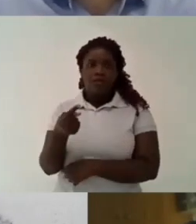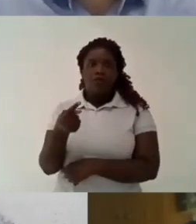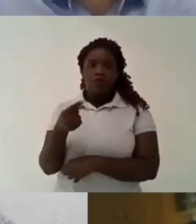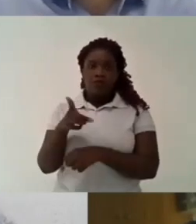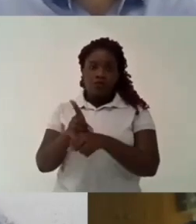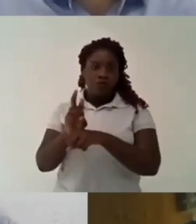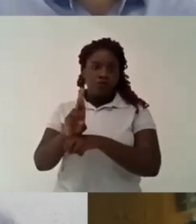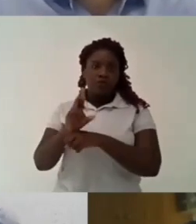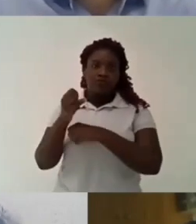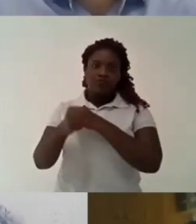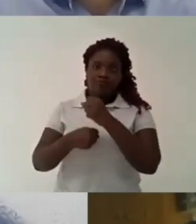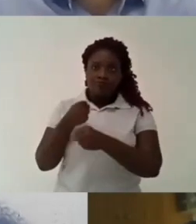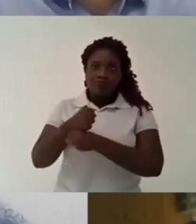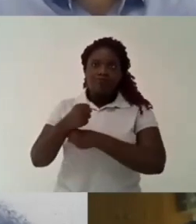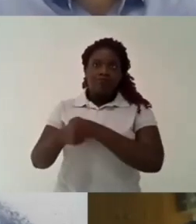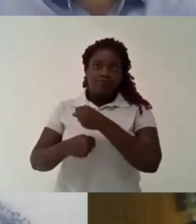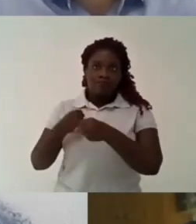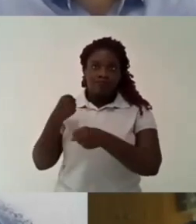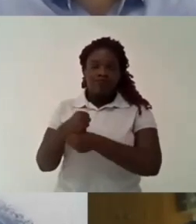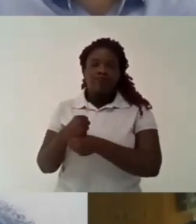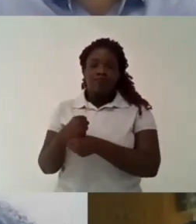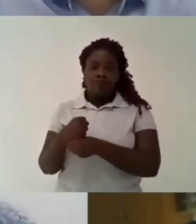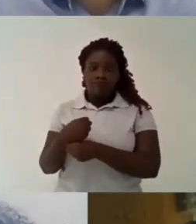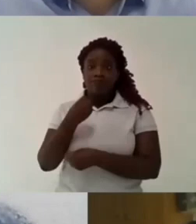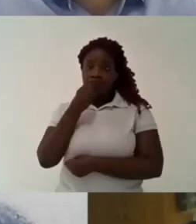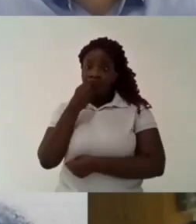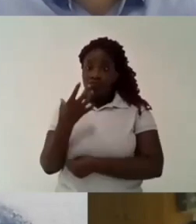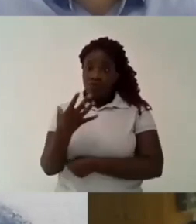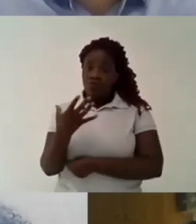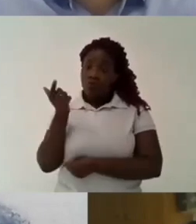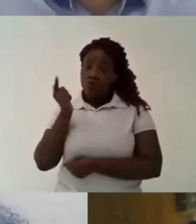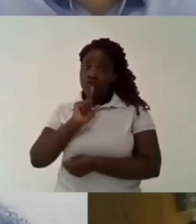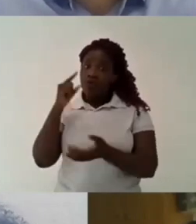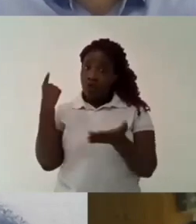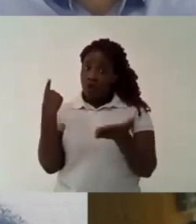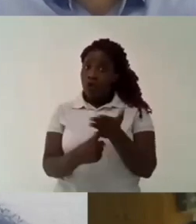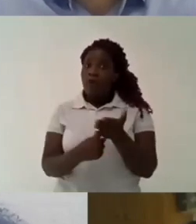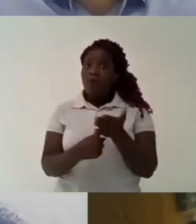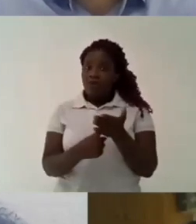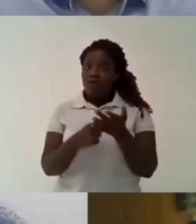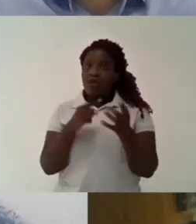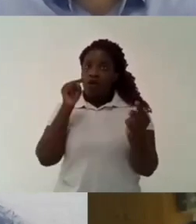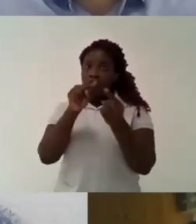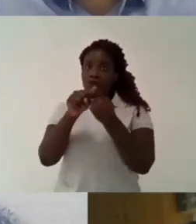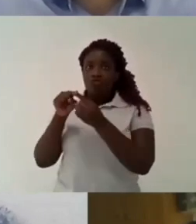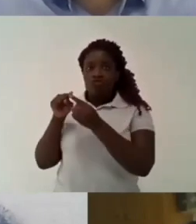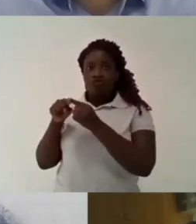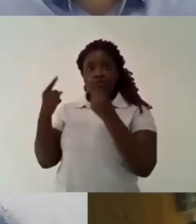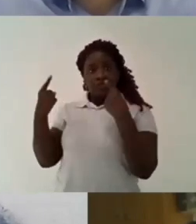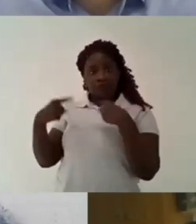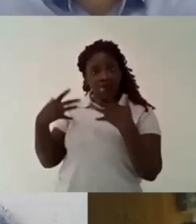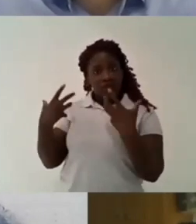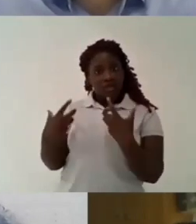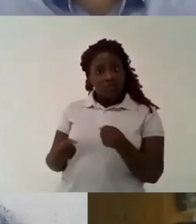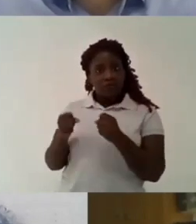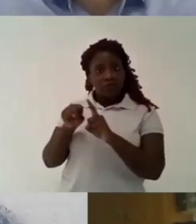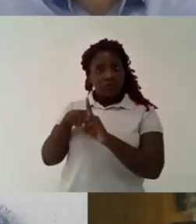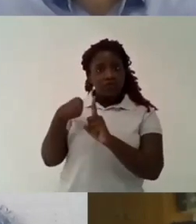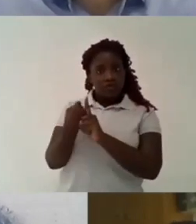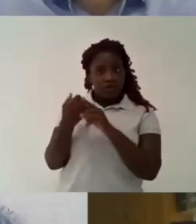doctors so phd uh qualified these uh qualifications a year